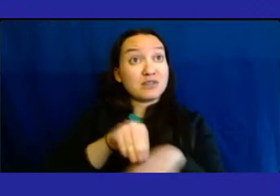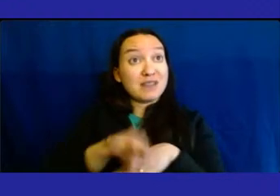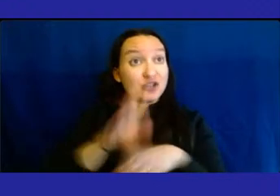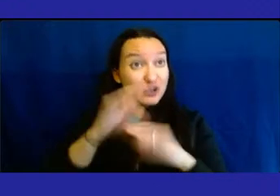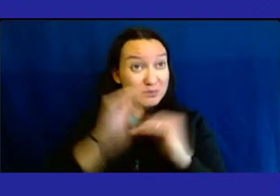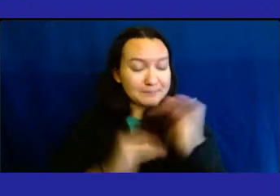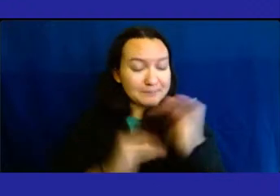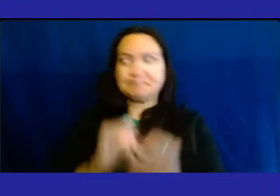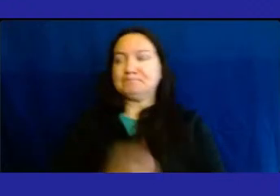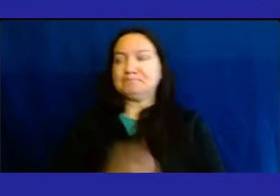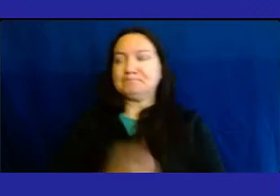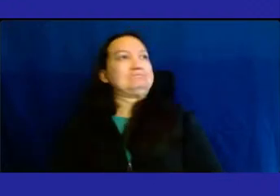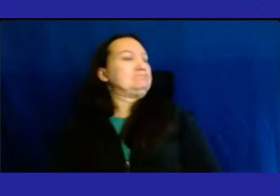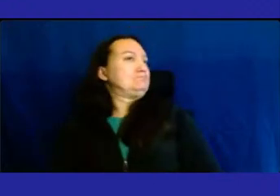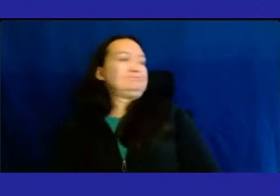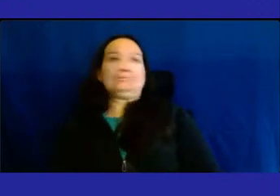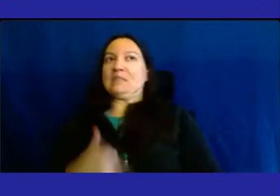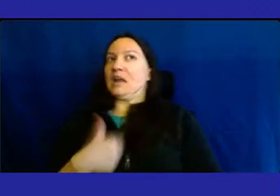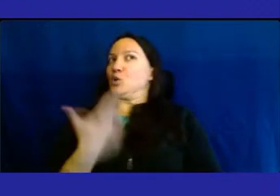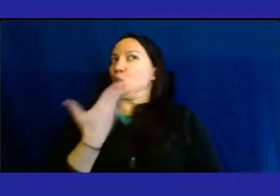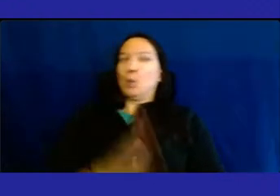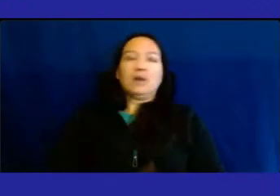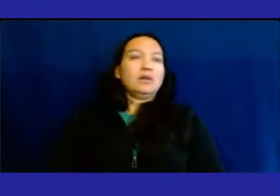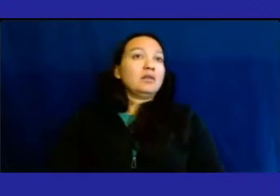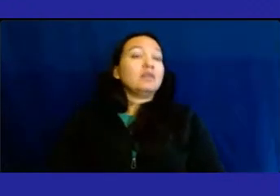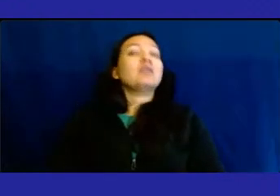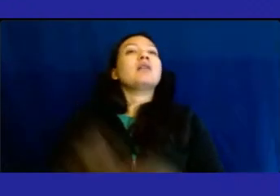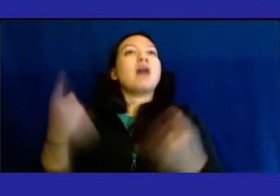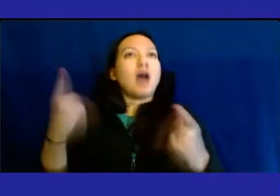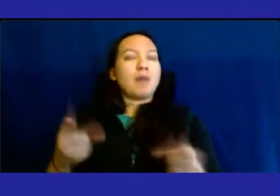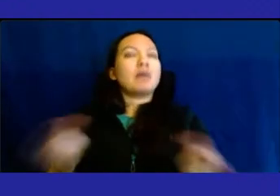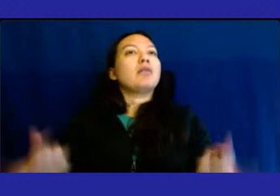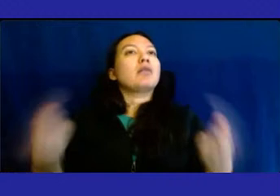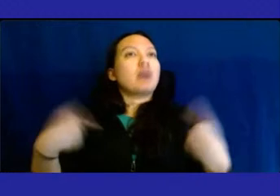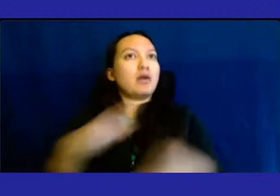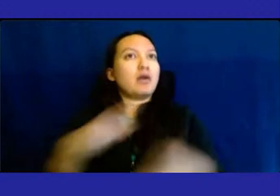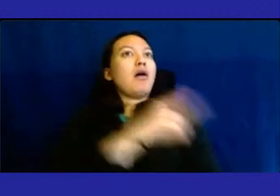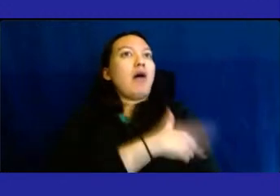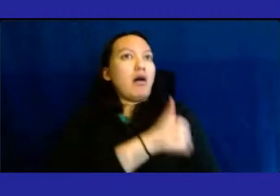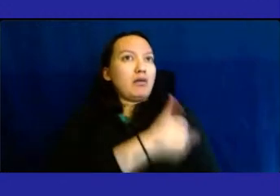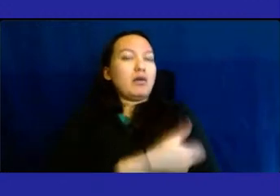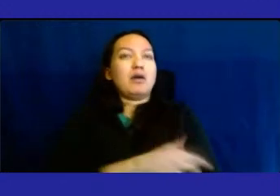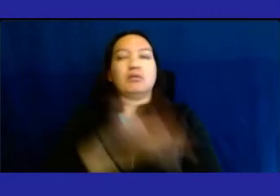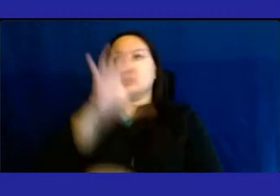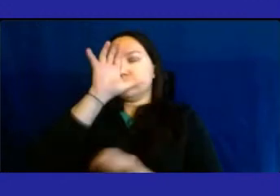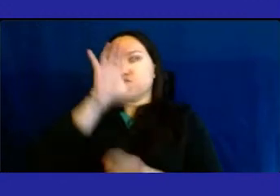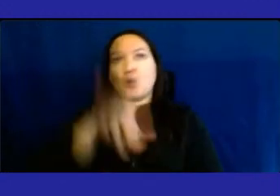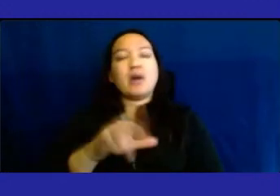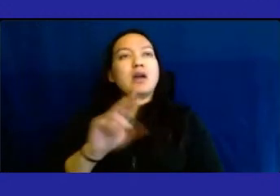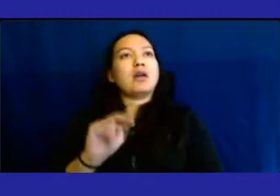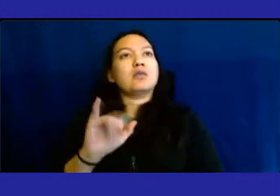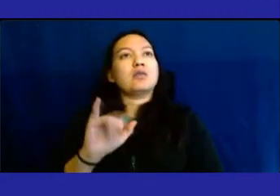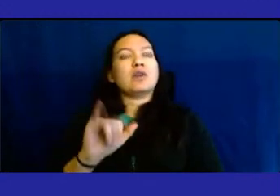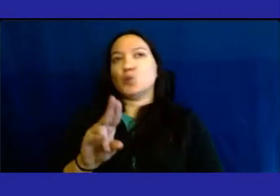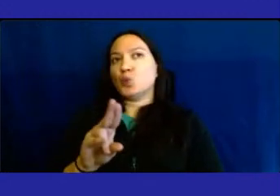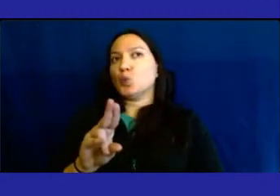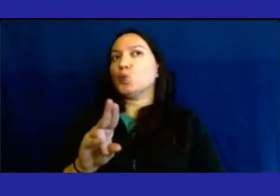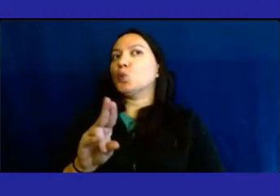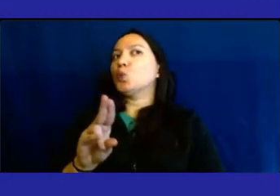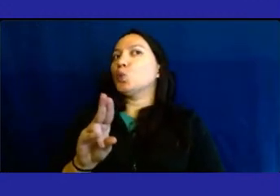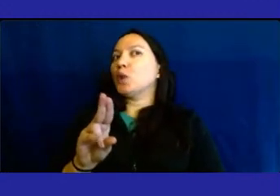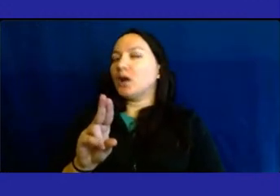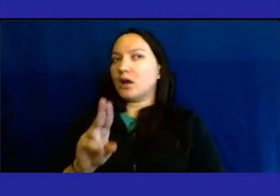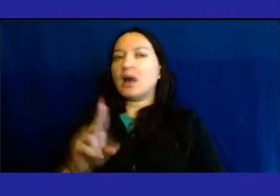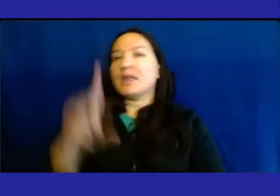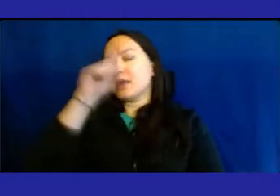I don't know, but all I can tell you is whenever I come to Bellevue, I'm struck by NYU Langone. And I think that Bellevue aligns